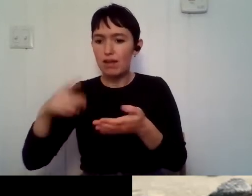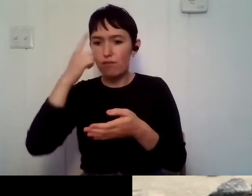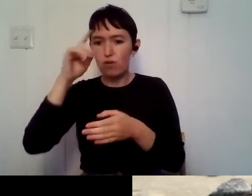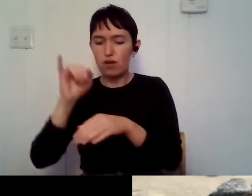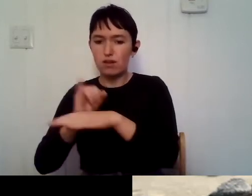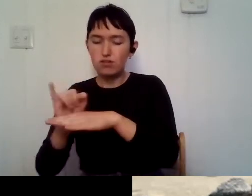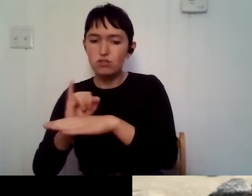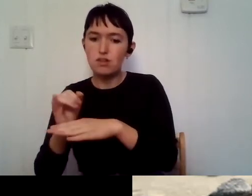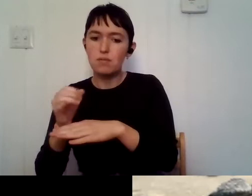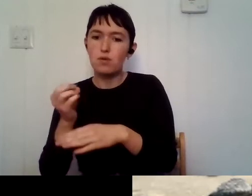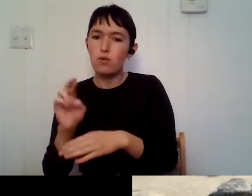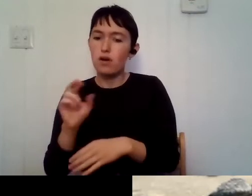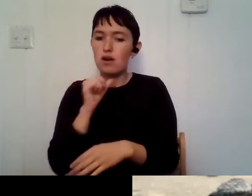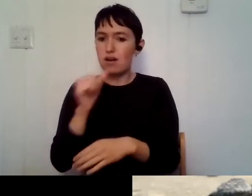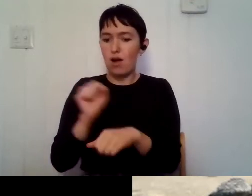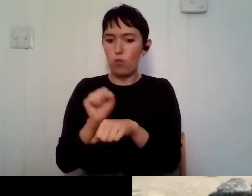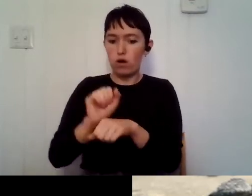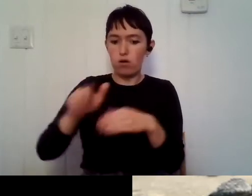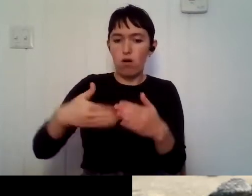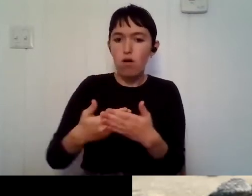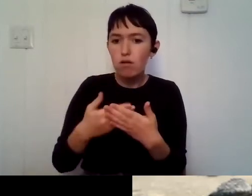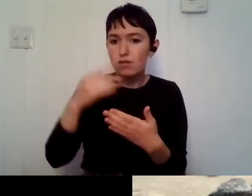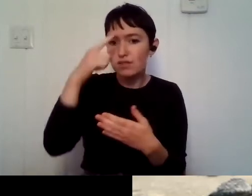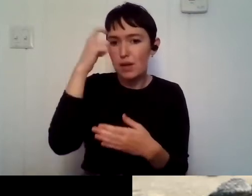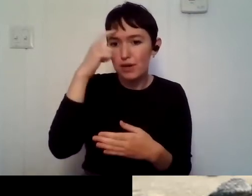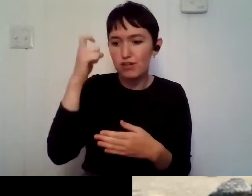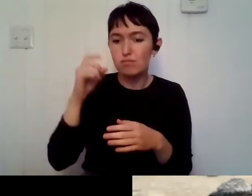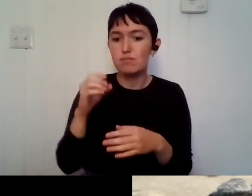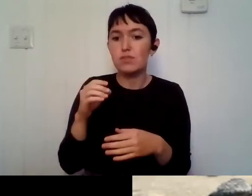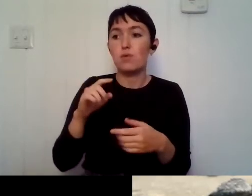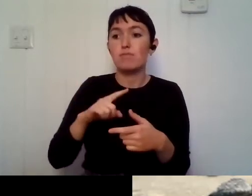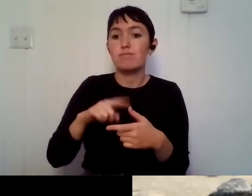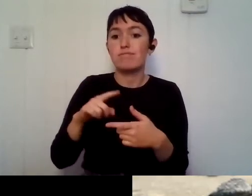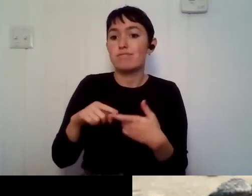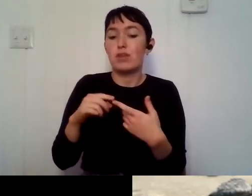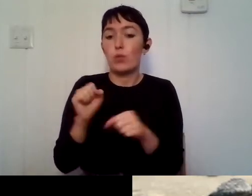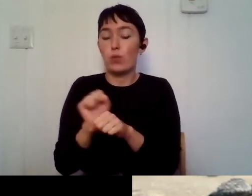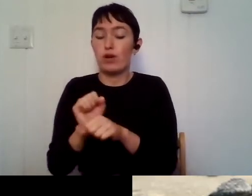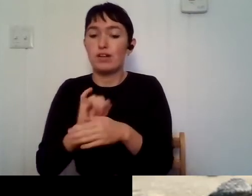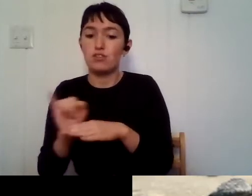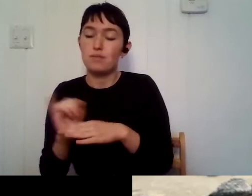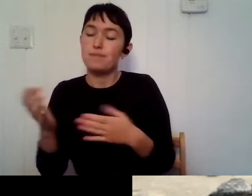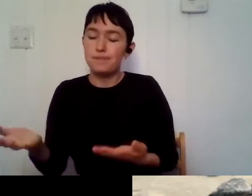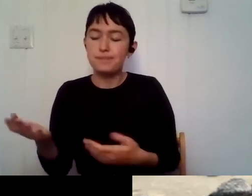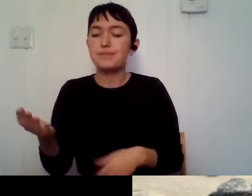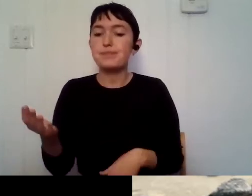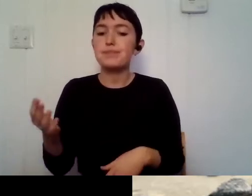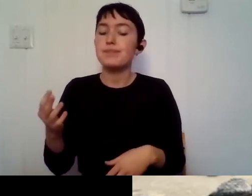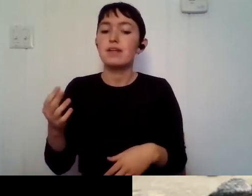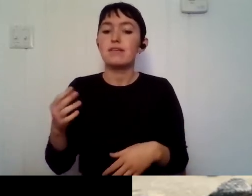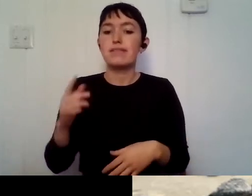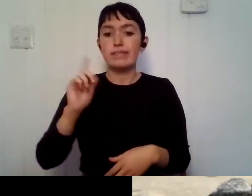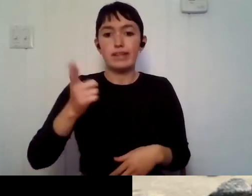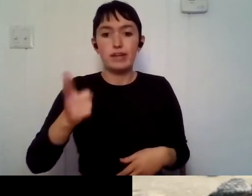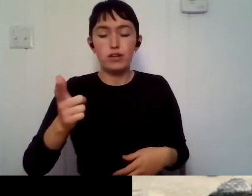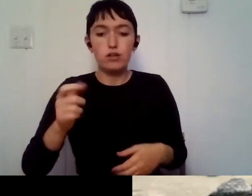do the internship, well, I'm not going to get that experience for a job that I will need later, um, down the road. A lot of jobs don't want you to